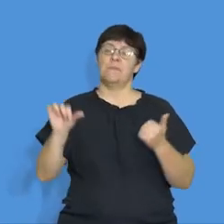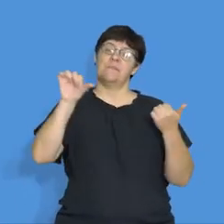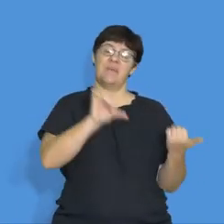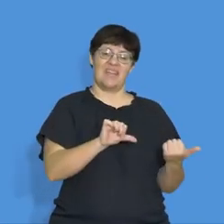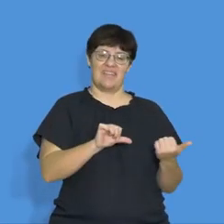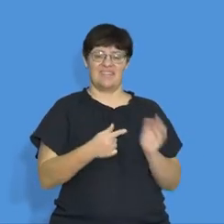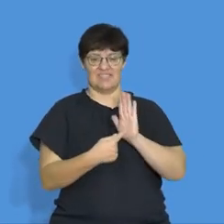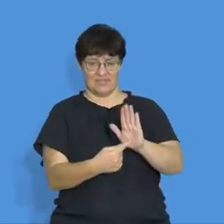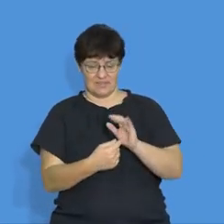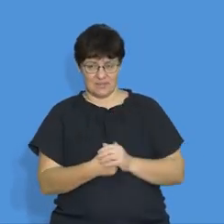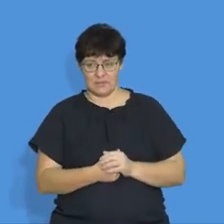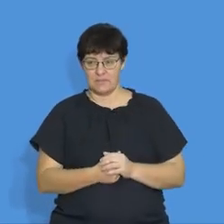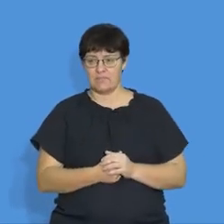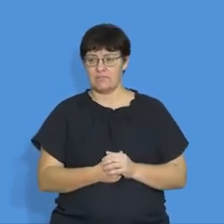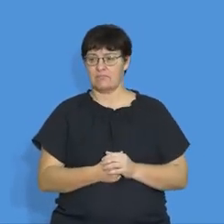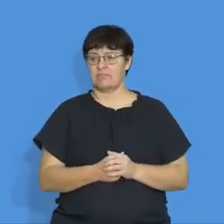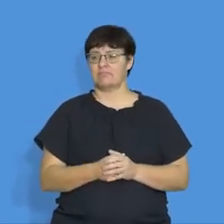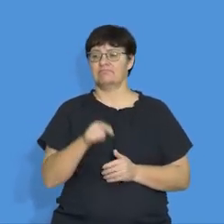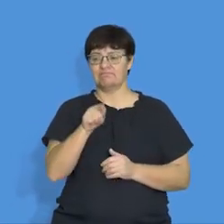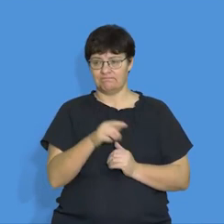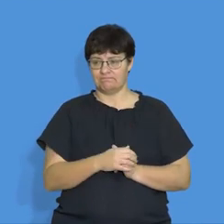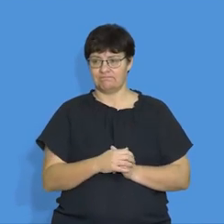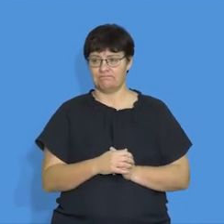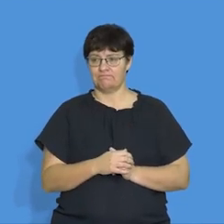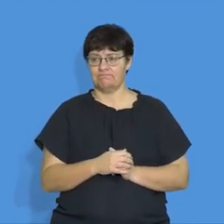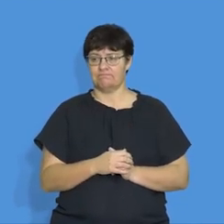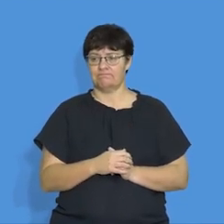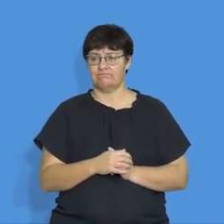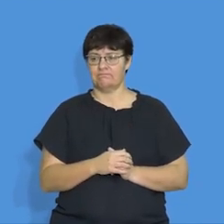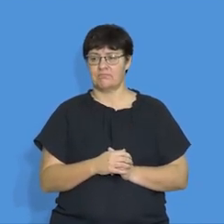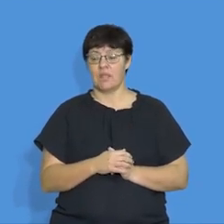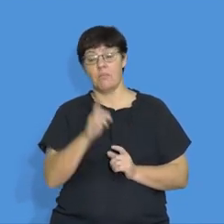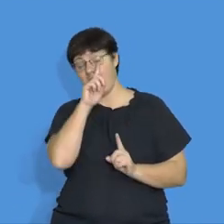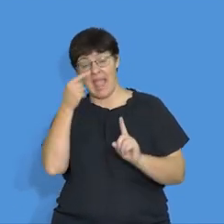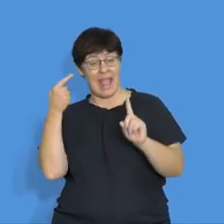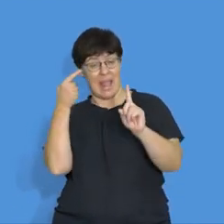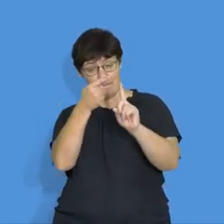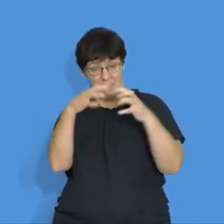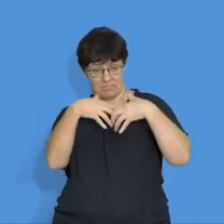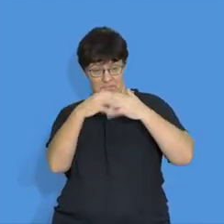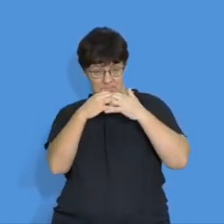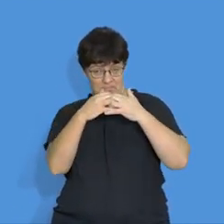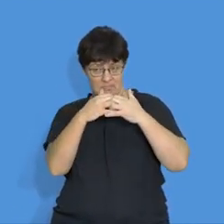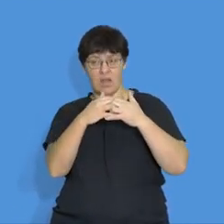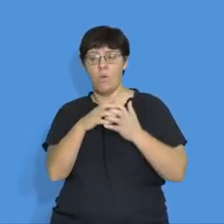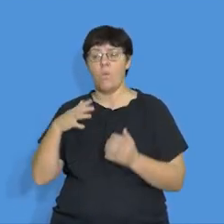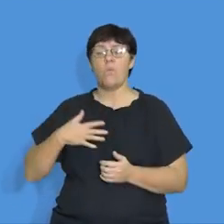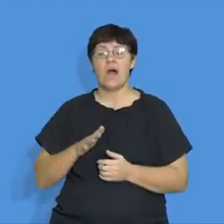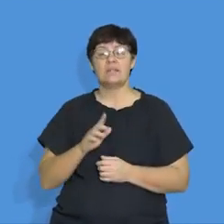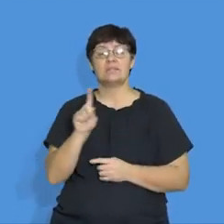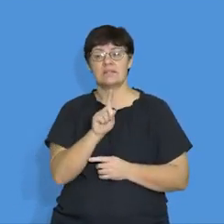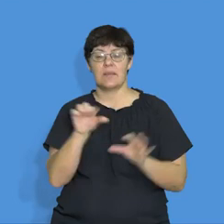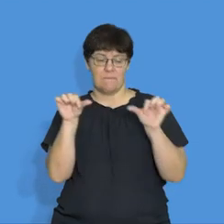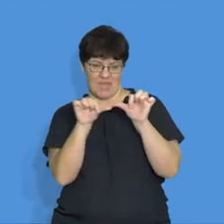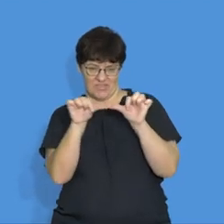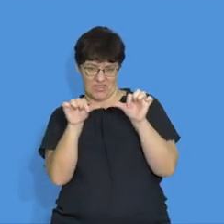slide. Okay. So here is the circuit. The intention of setting up this circuit is to try and measure.